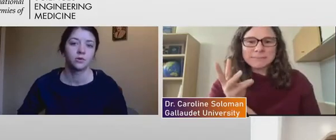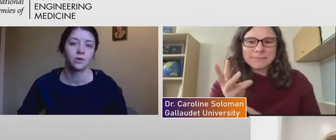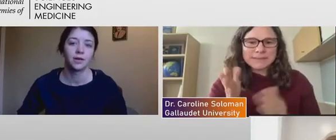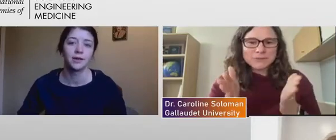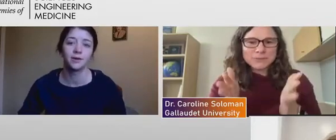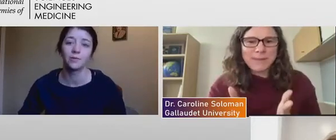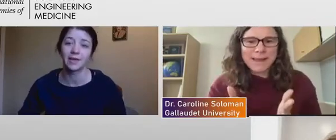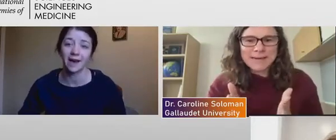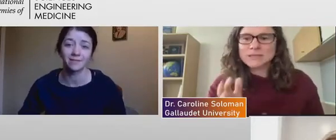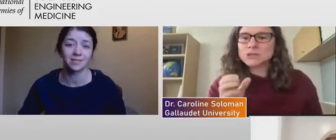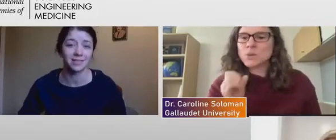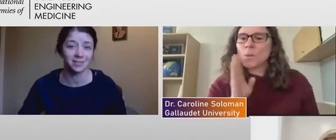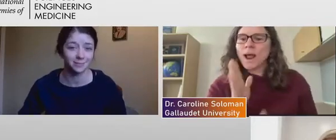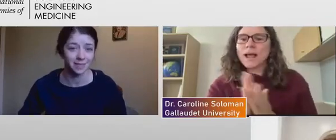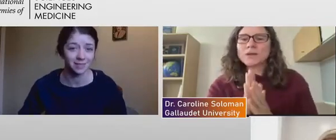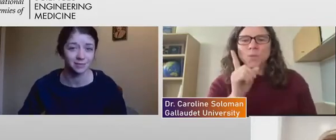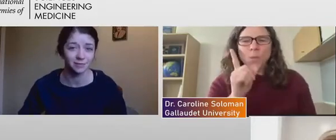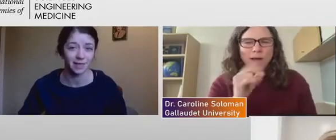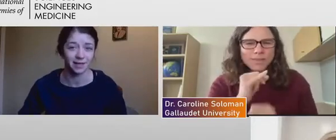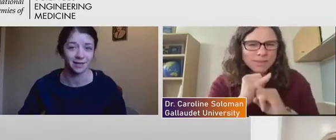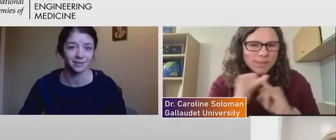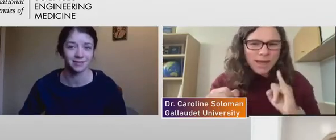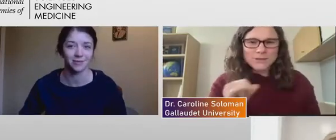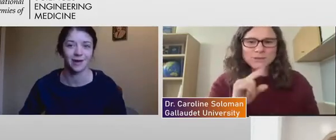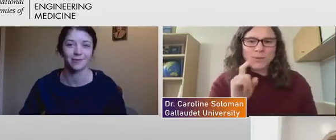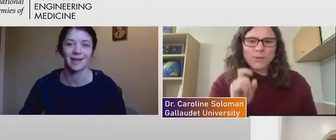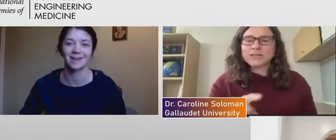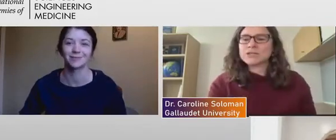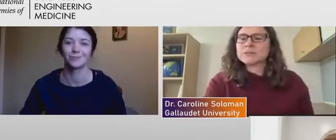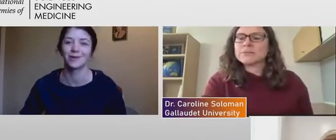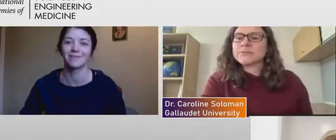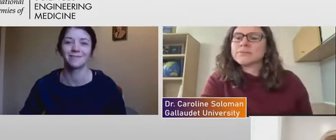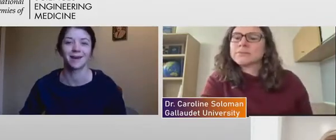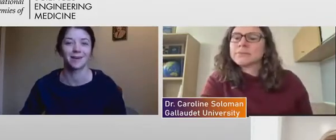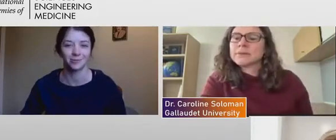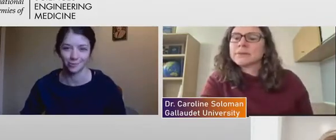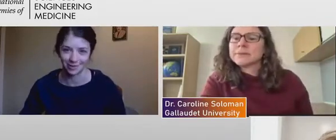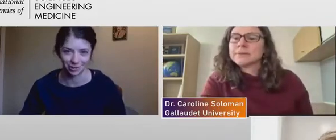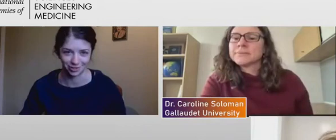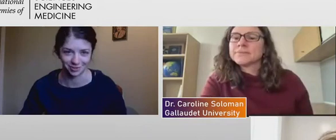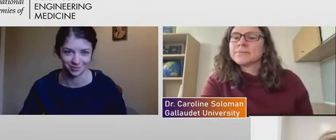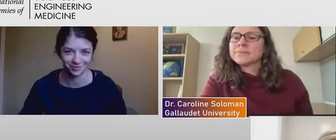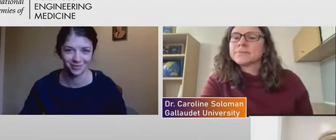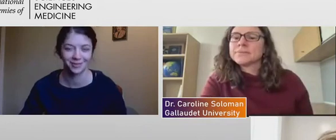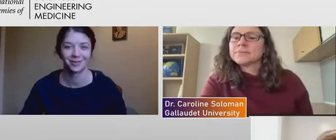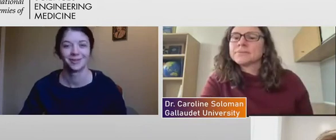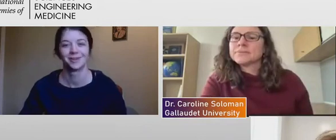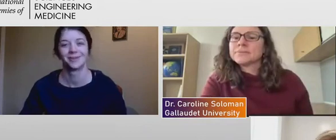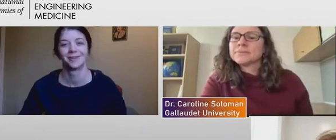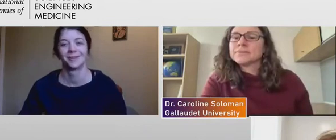So we have six minutes remaining. So I will ask one final question.